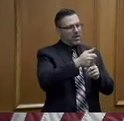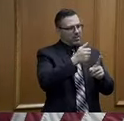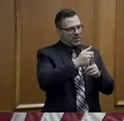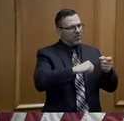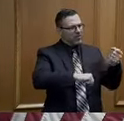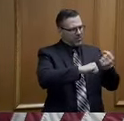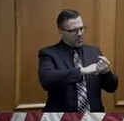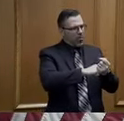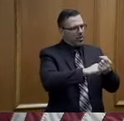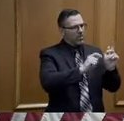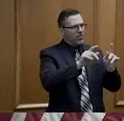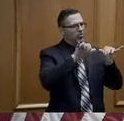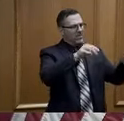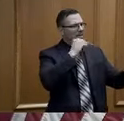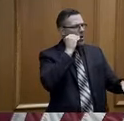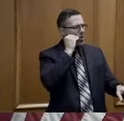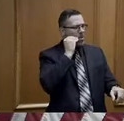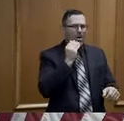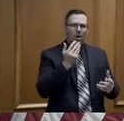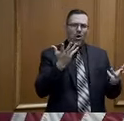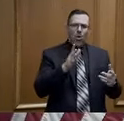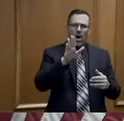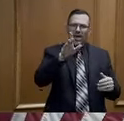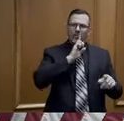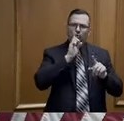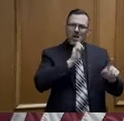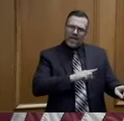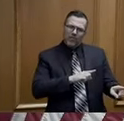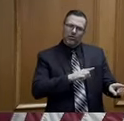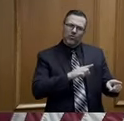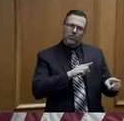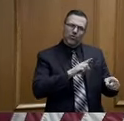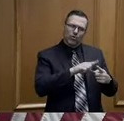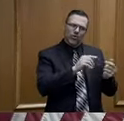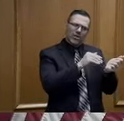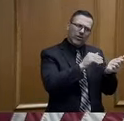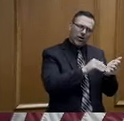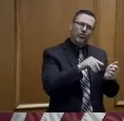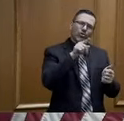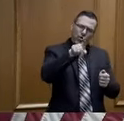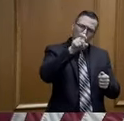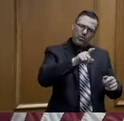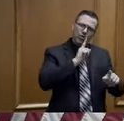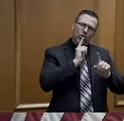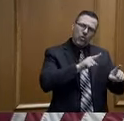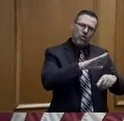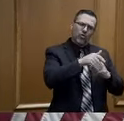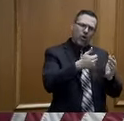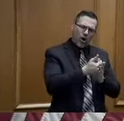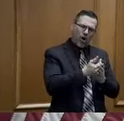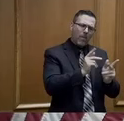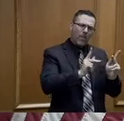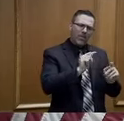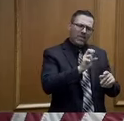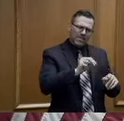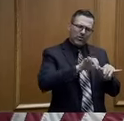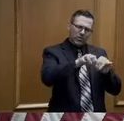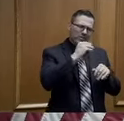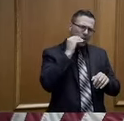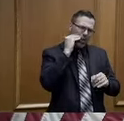you say to these doctors? And why shouldn't you be ordering all Tennesseans to stay-at-home now? Yeah. I think that